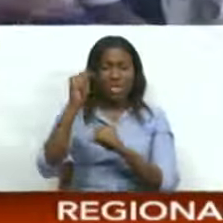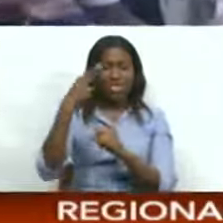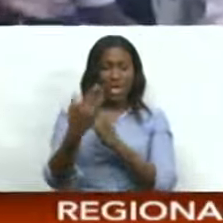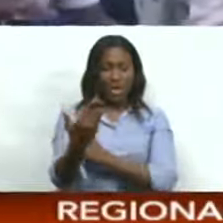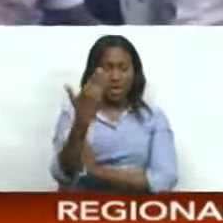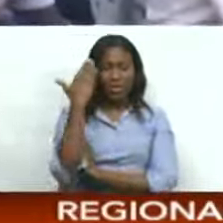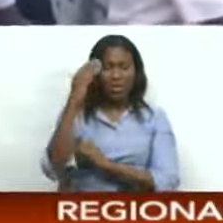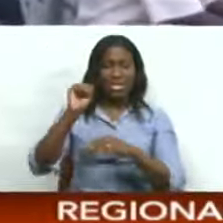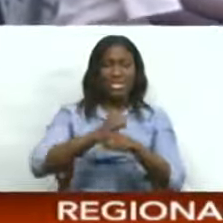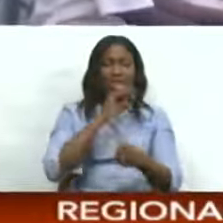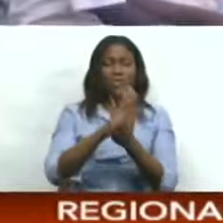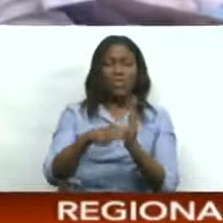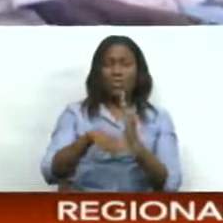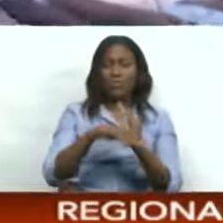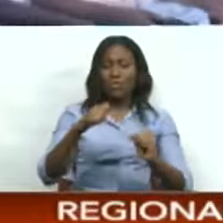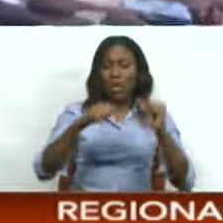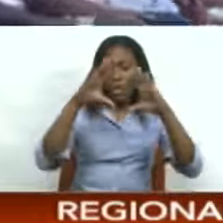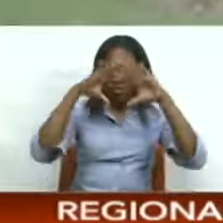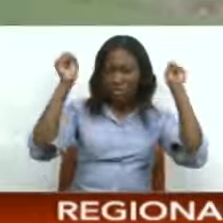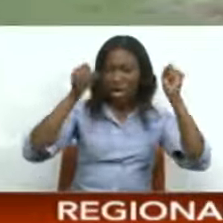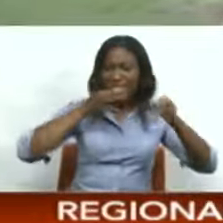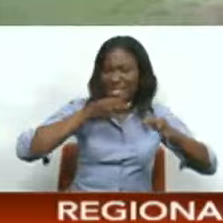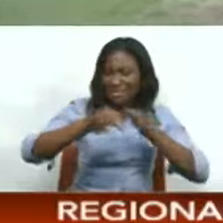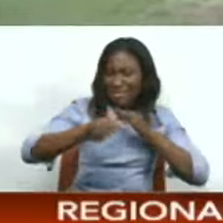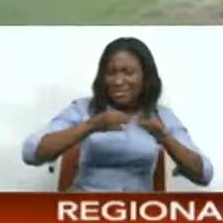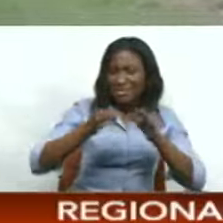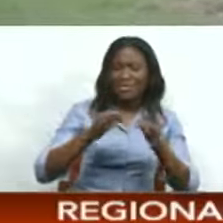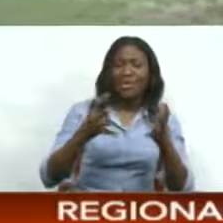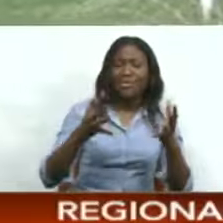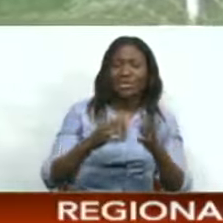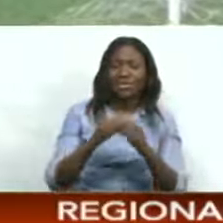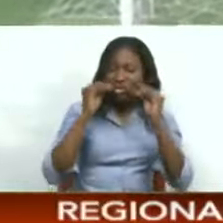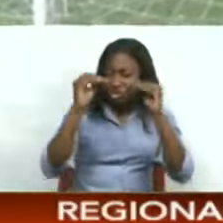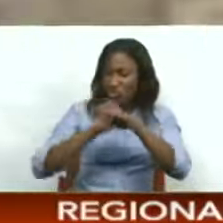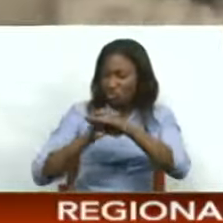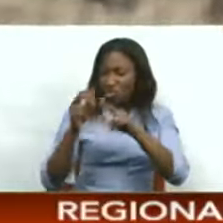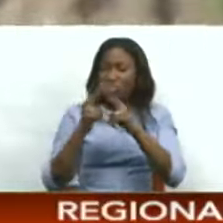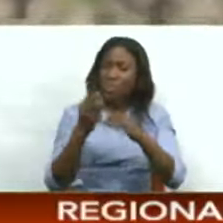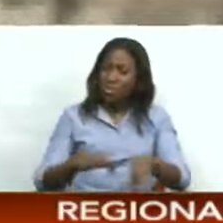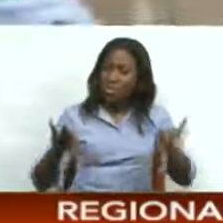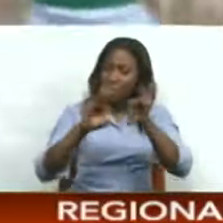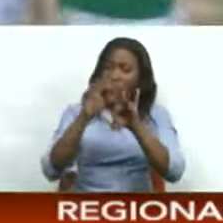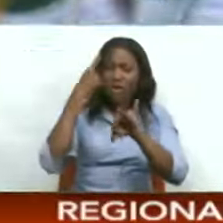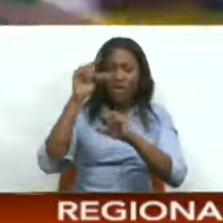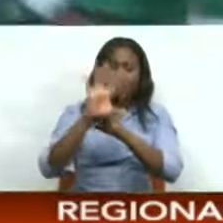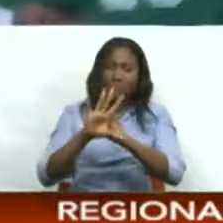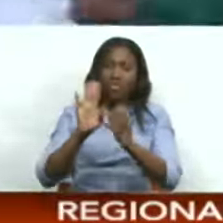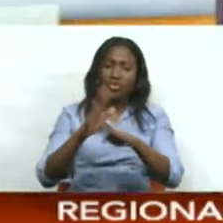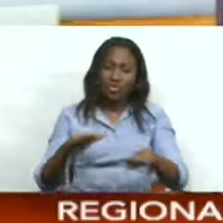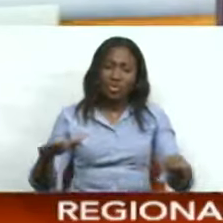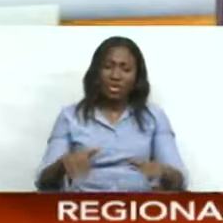SSFL President Maria Gonzalez explained how important the courses are for the protection of children.